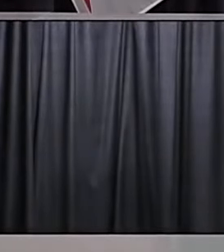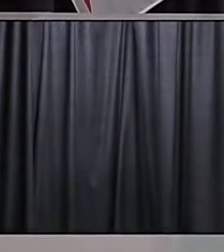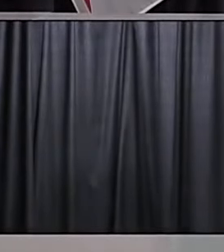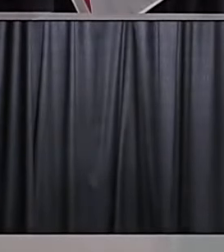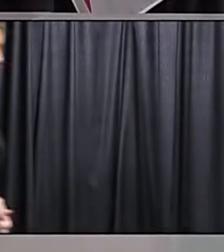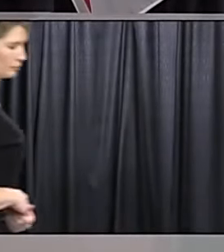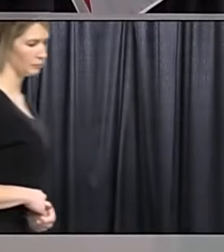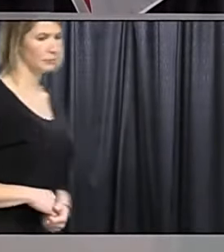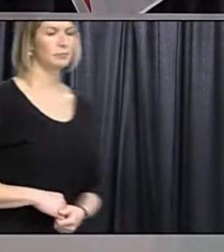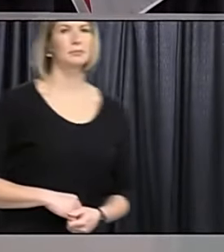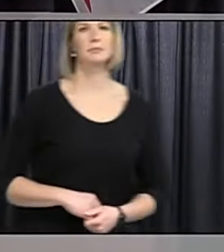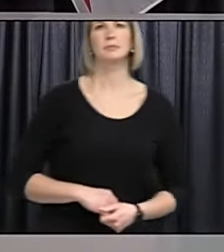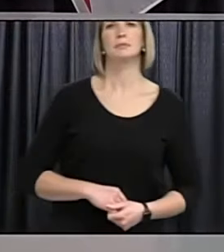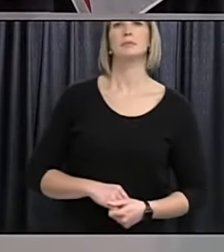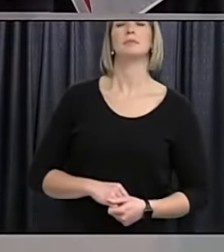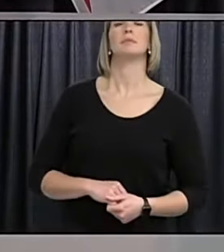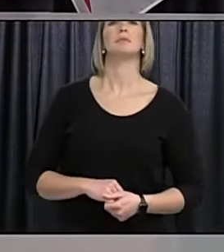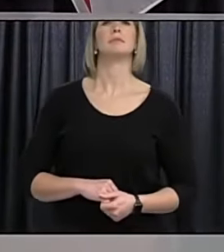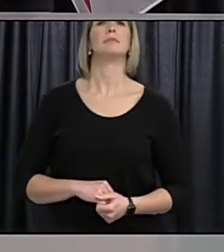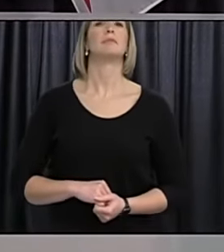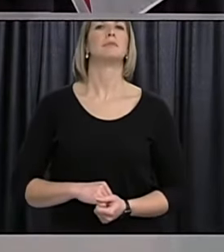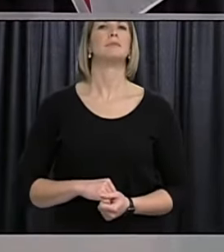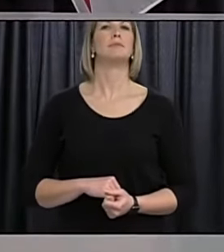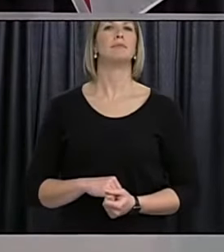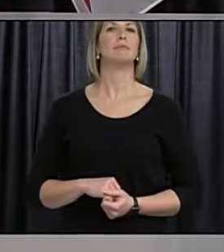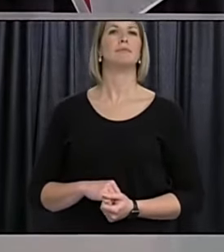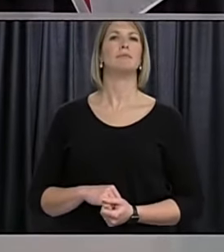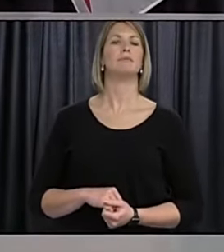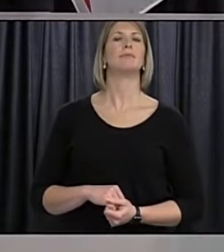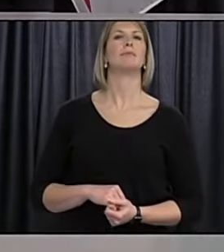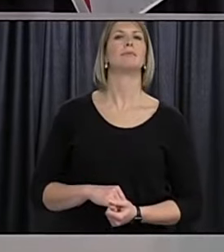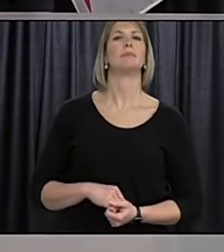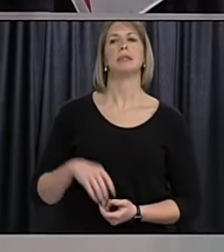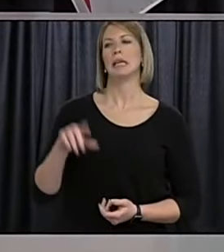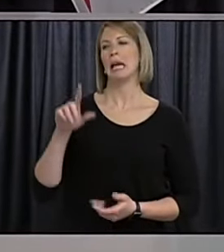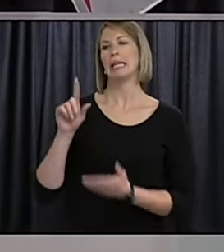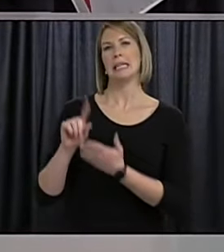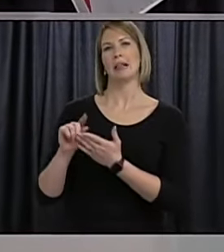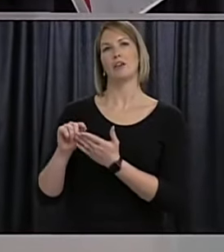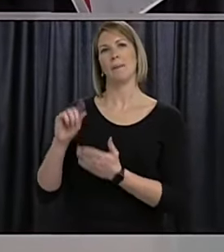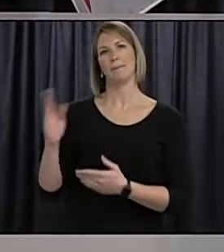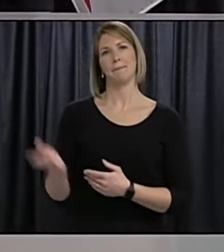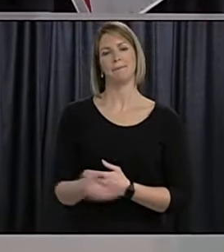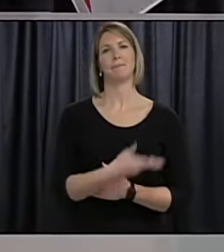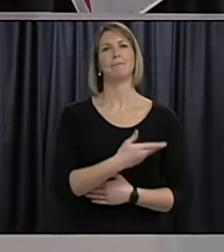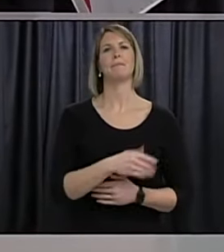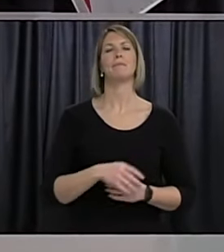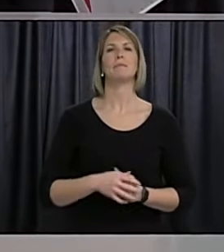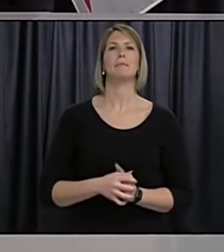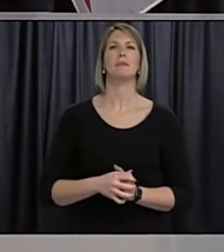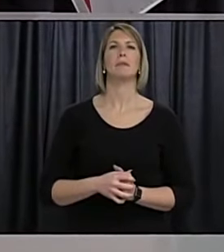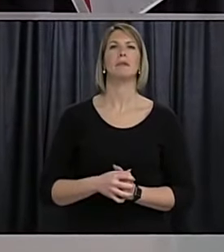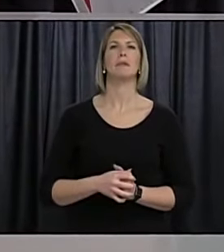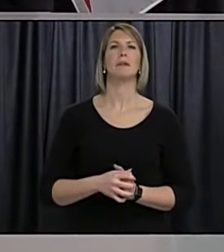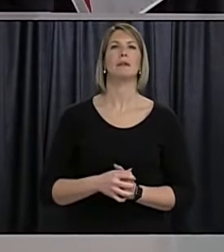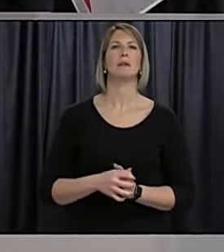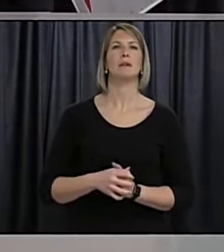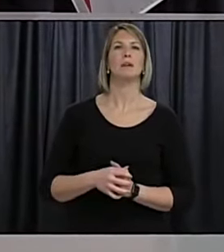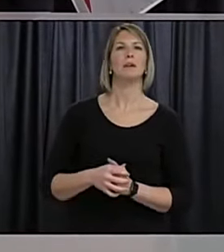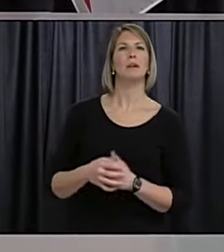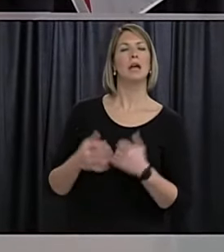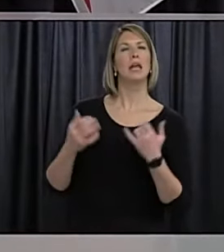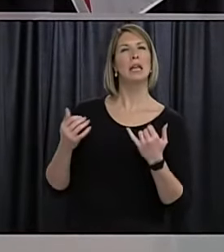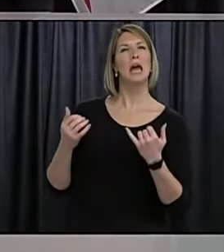sorry hi i'd like to just follow up a little on kellyann's question uh so to the new estimates of positive doses